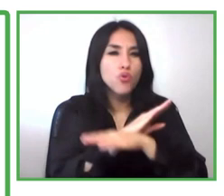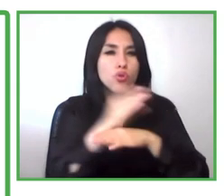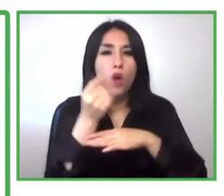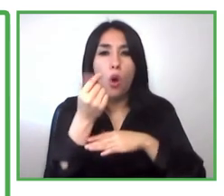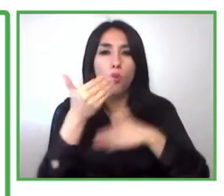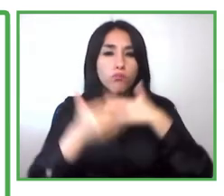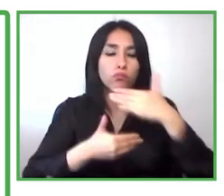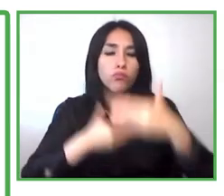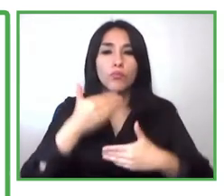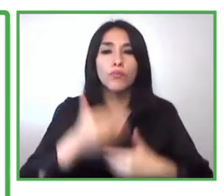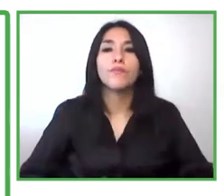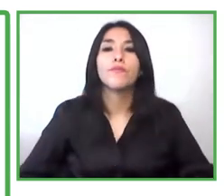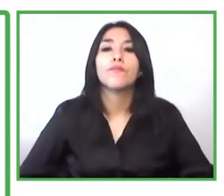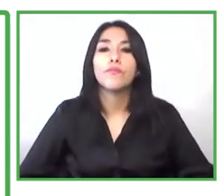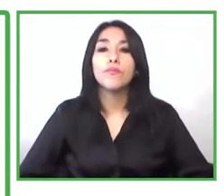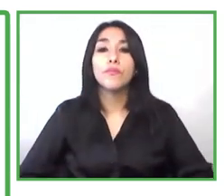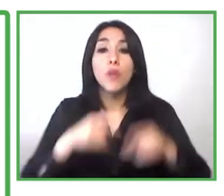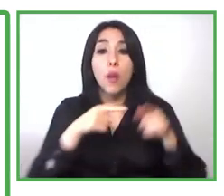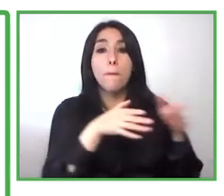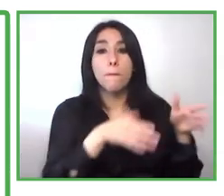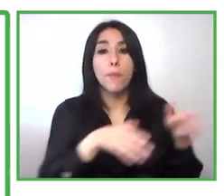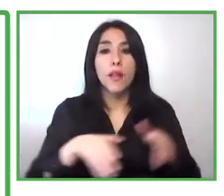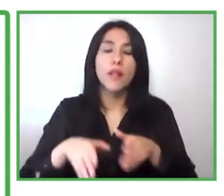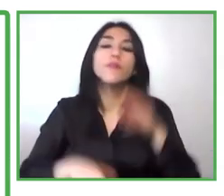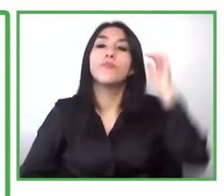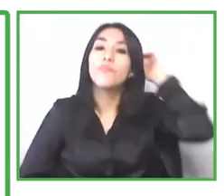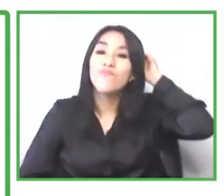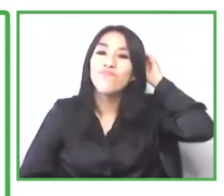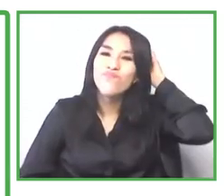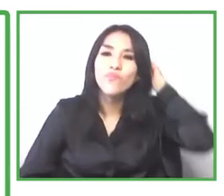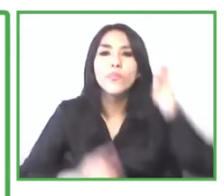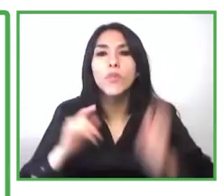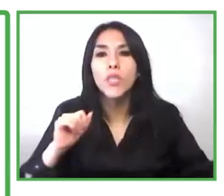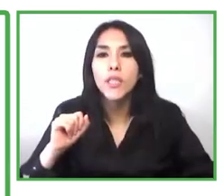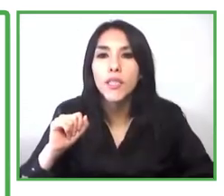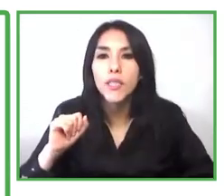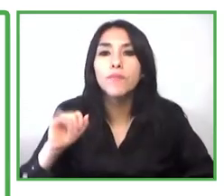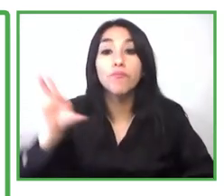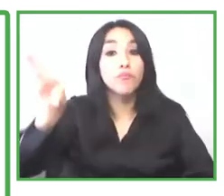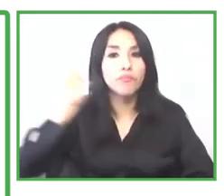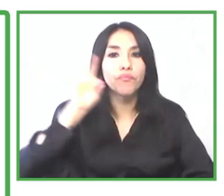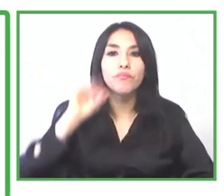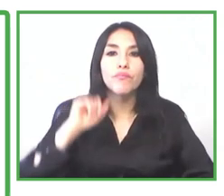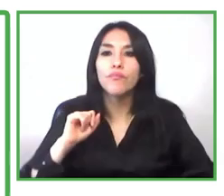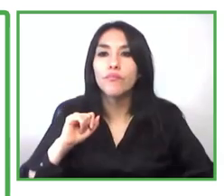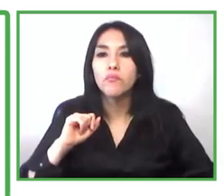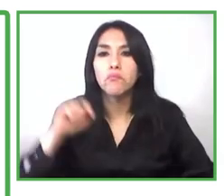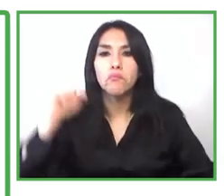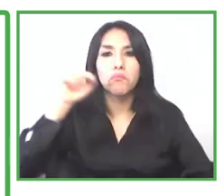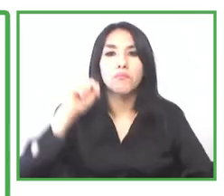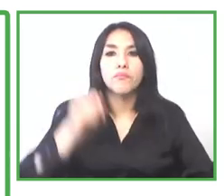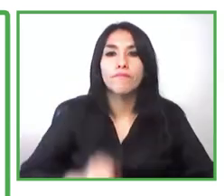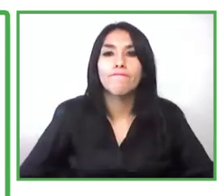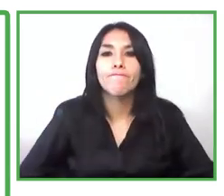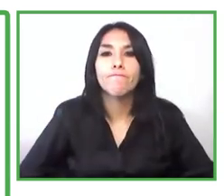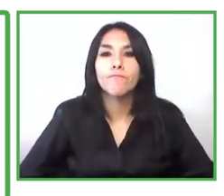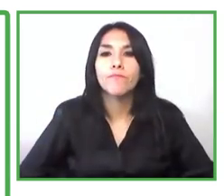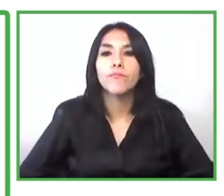these ventures so that after we can start with the strengthen phase